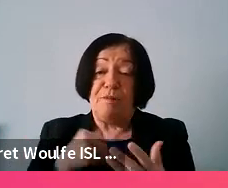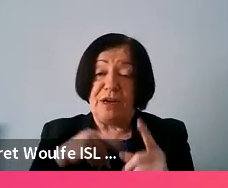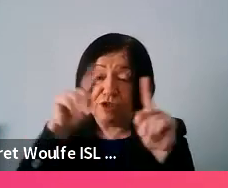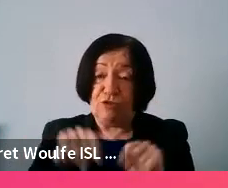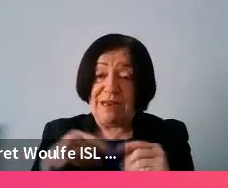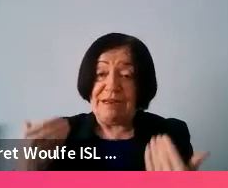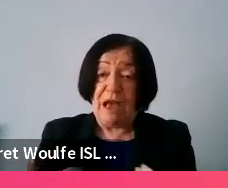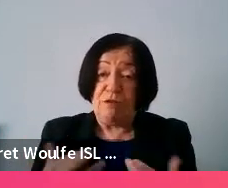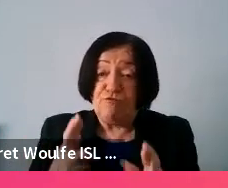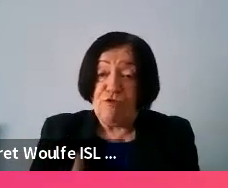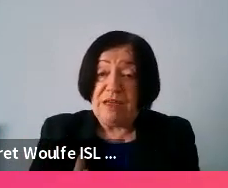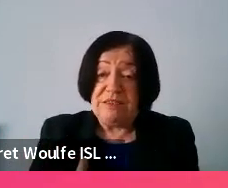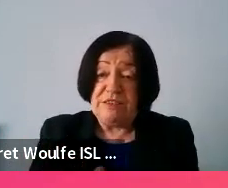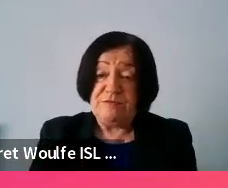that correct